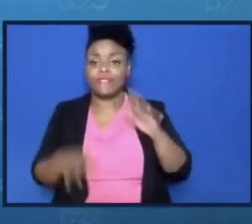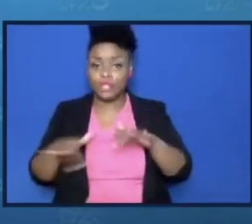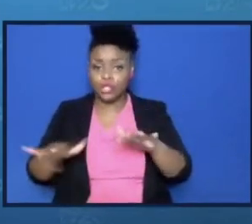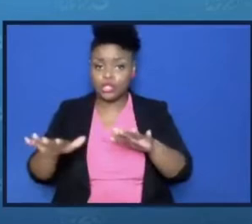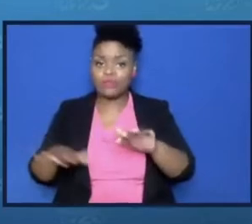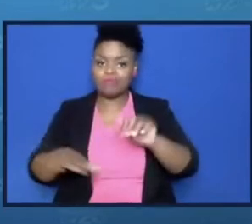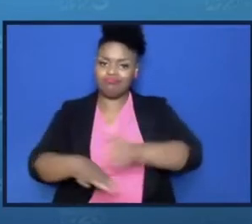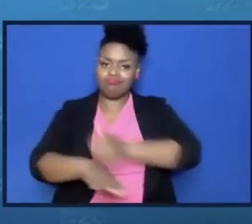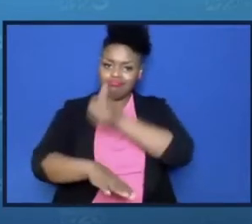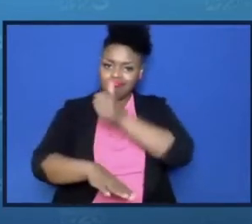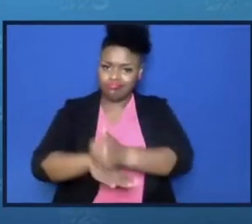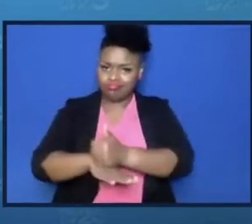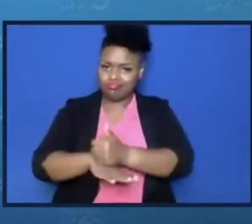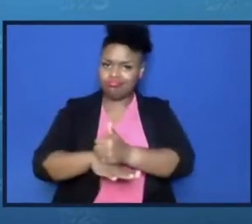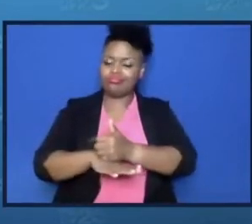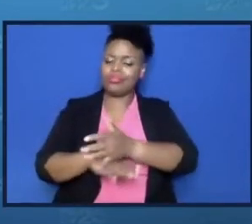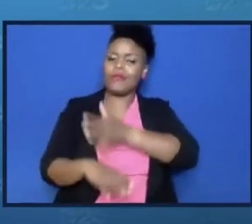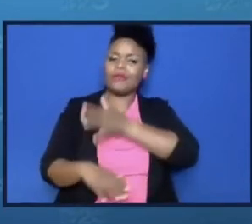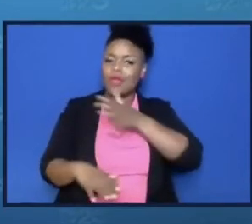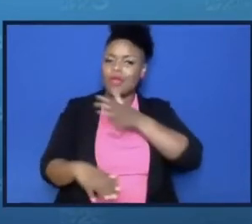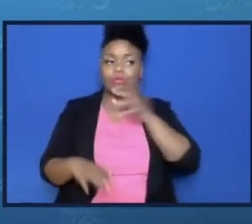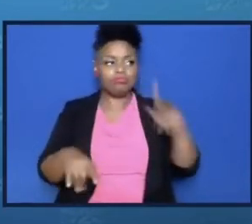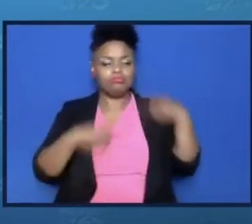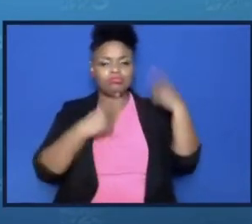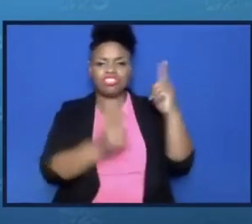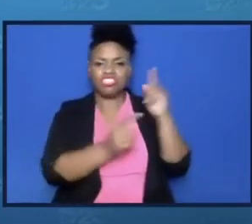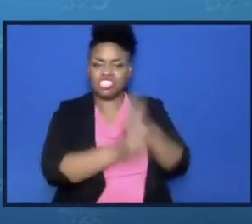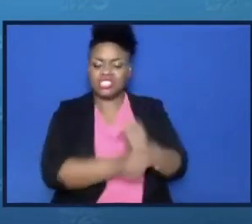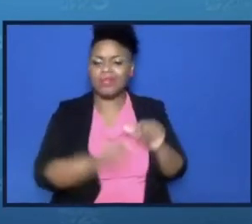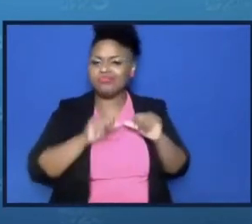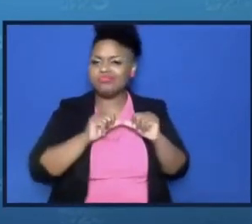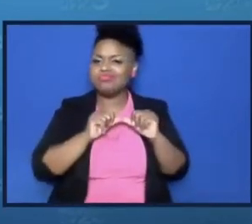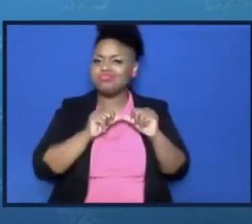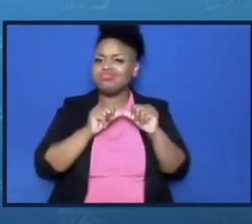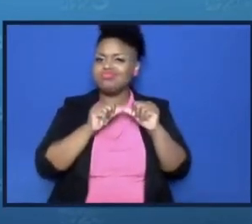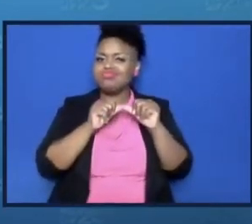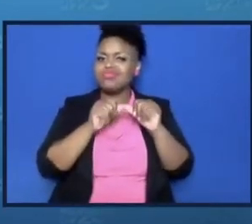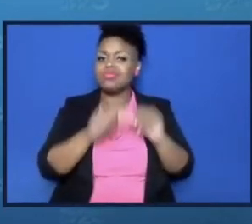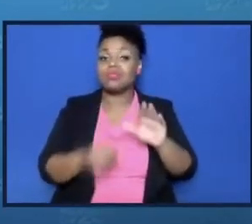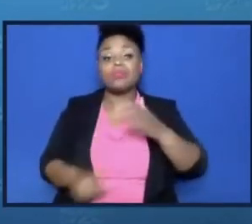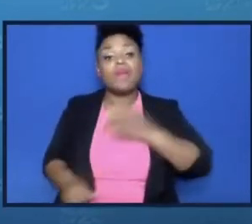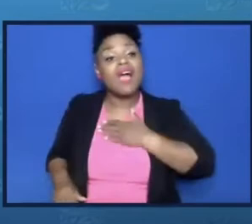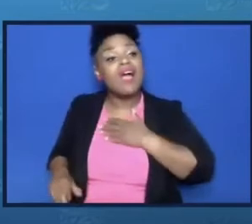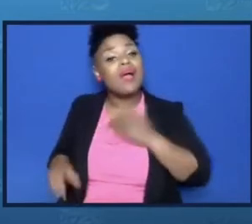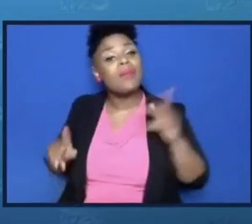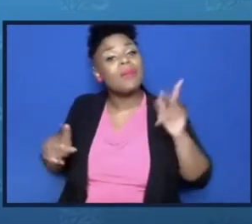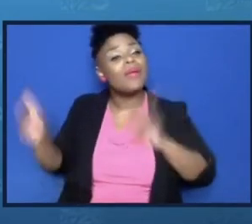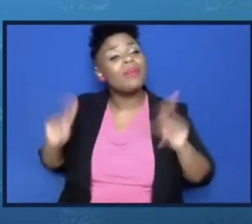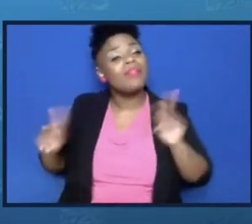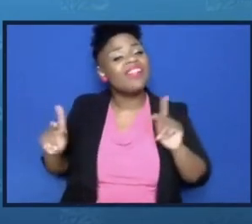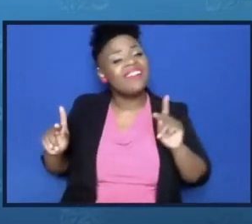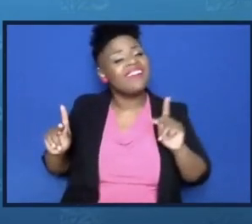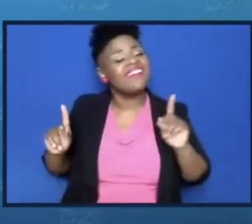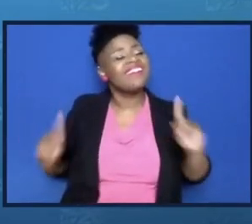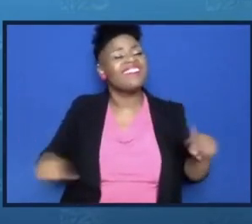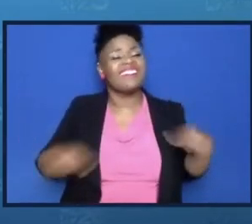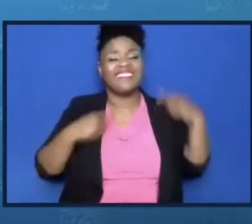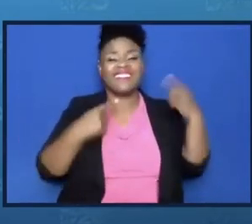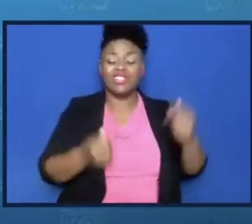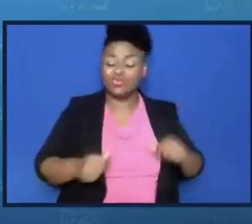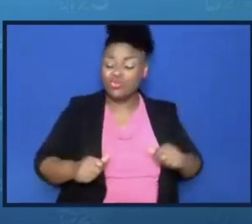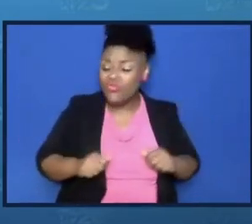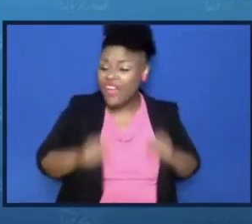continues to this day. My people survived centuries of slavery, genocide, and brutal assimilation